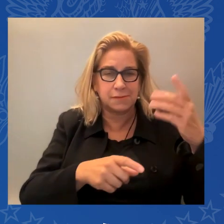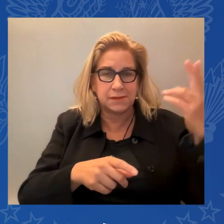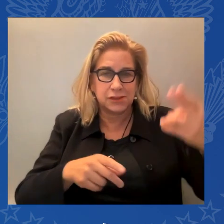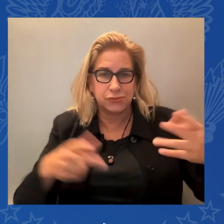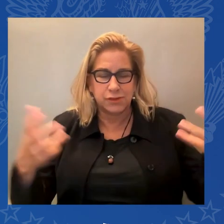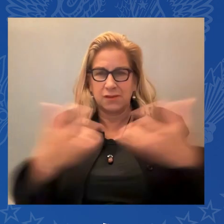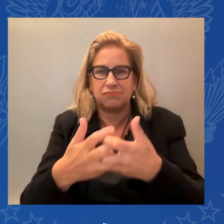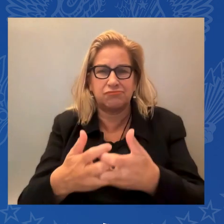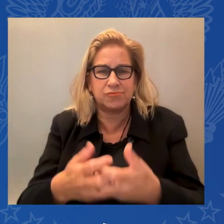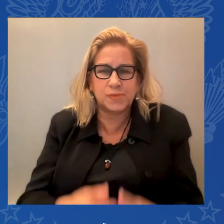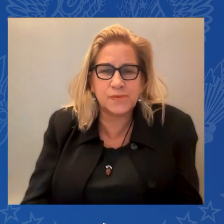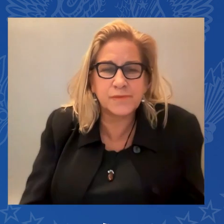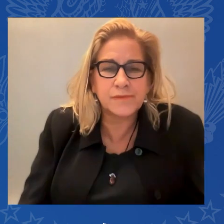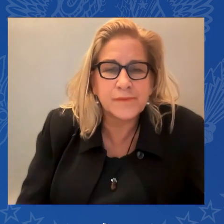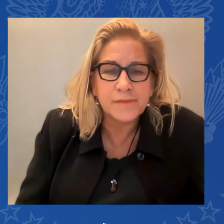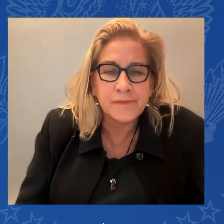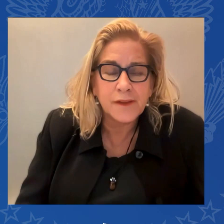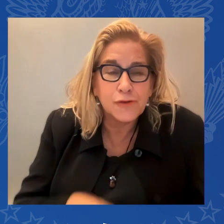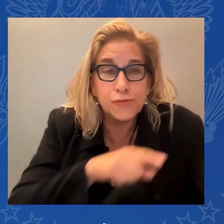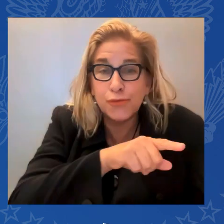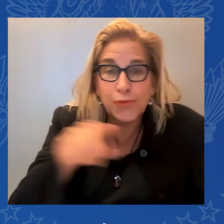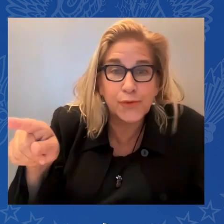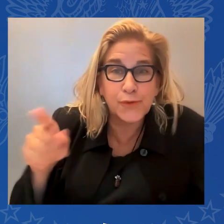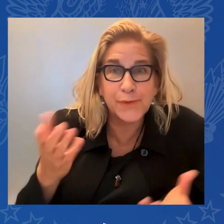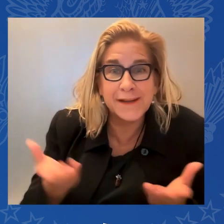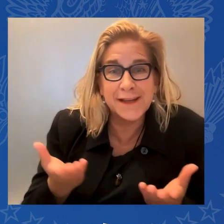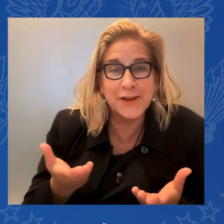I'll never forget. I won't get into that.